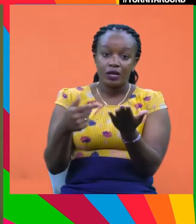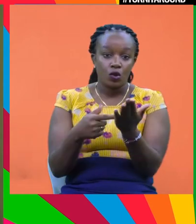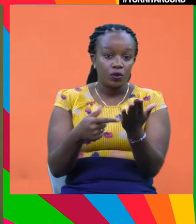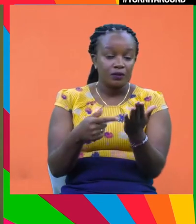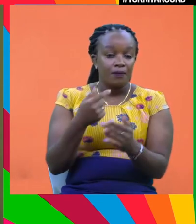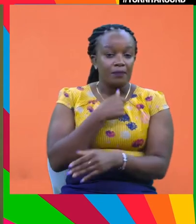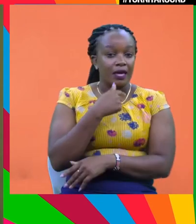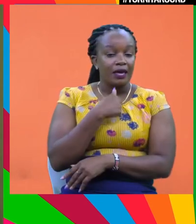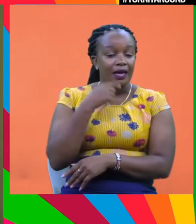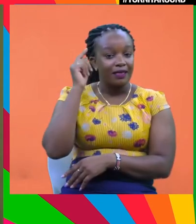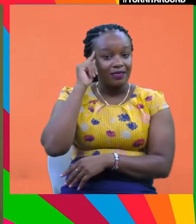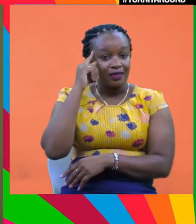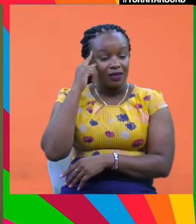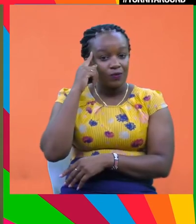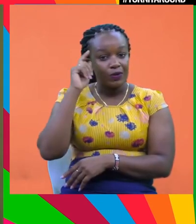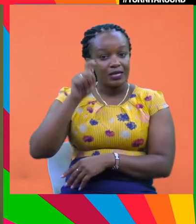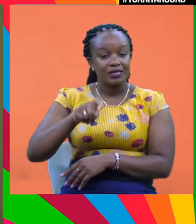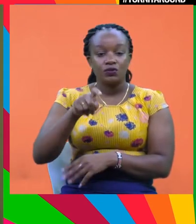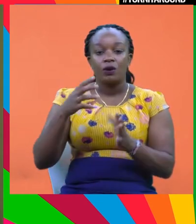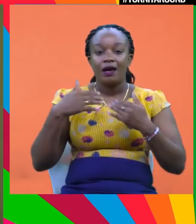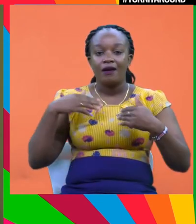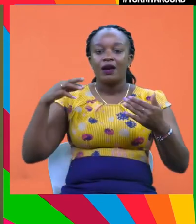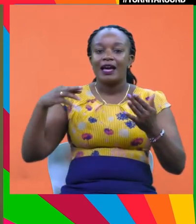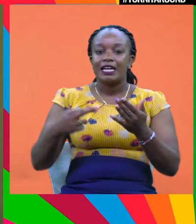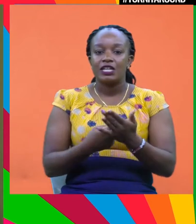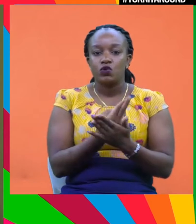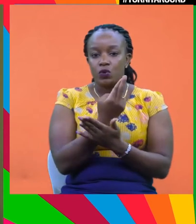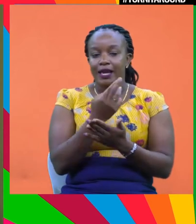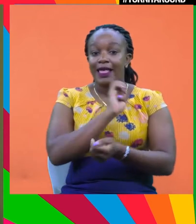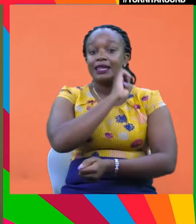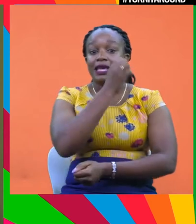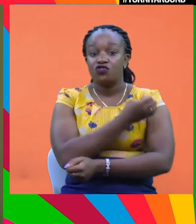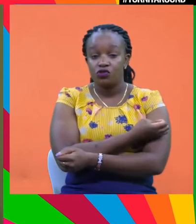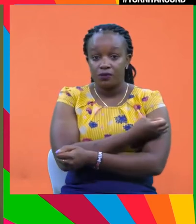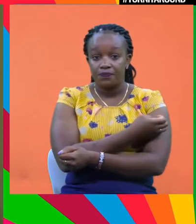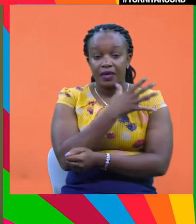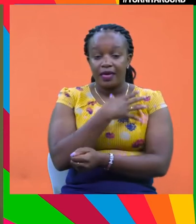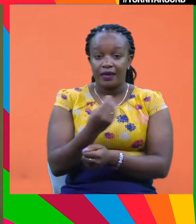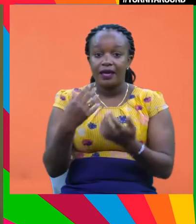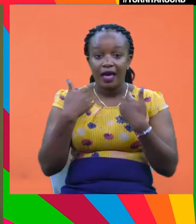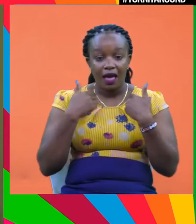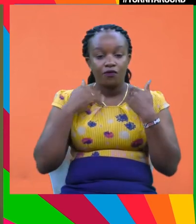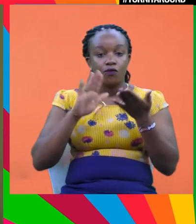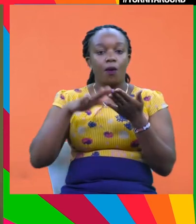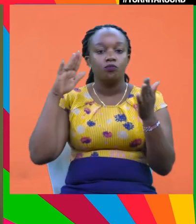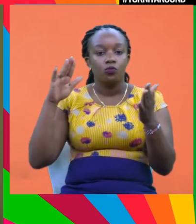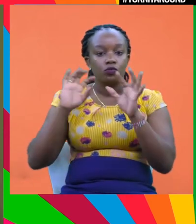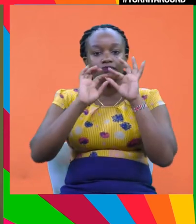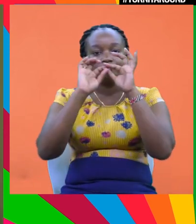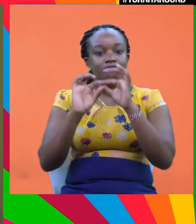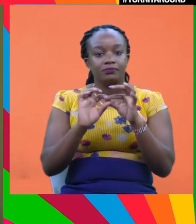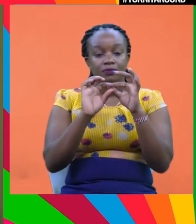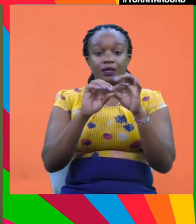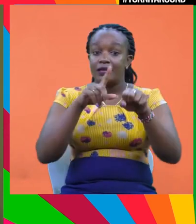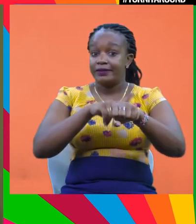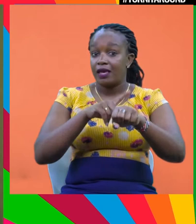So I'm thinking here of investments into renewable energy, low emission transport, and energy efficient housing. And